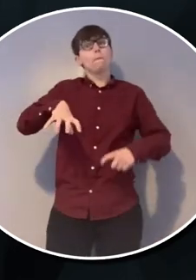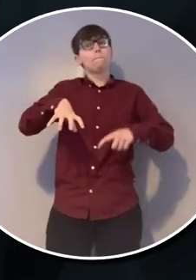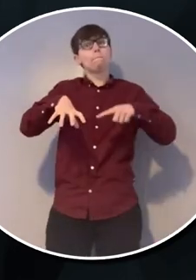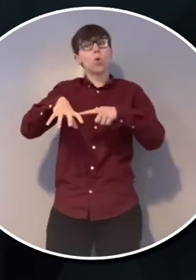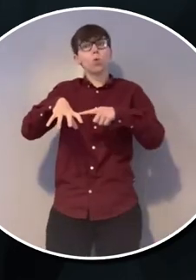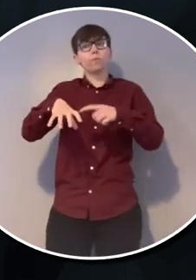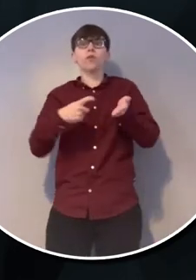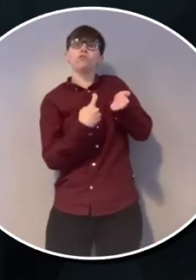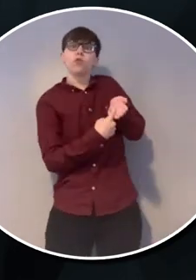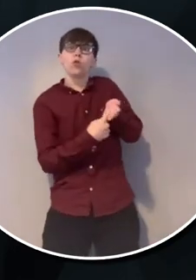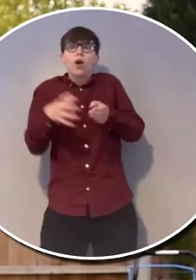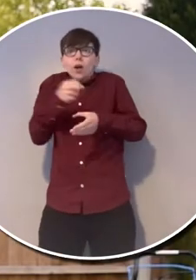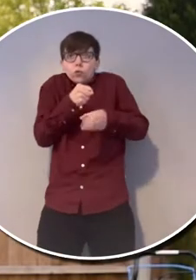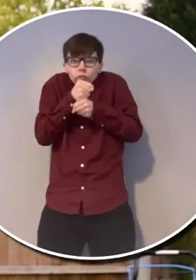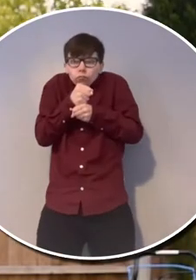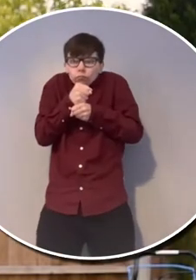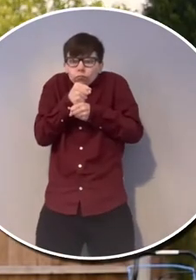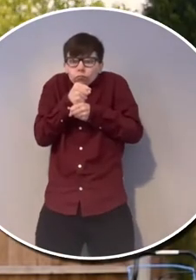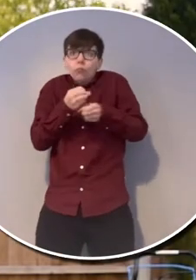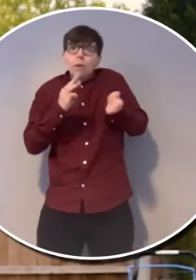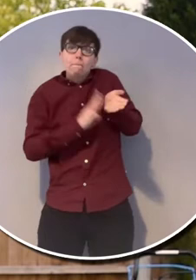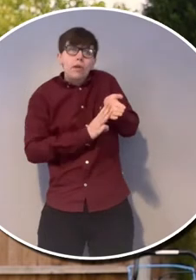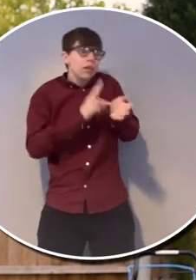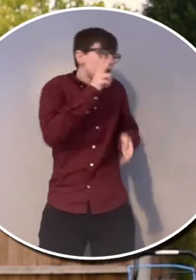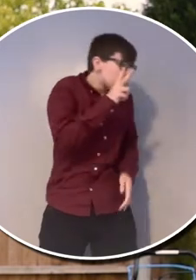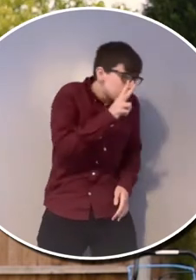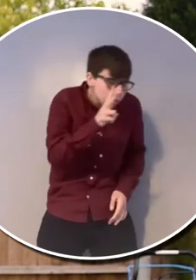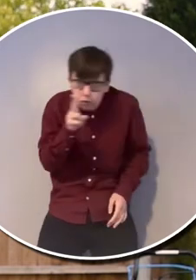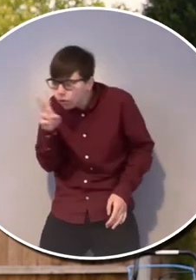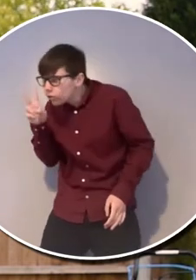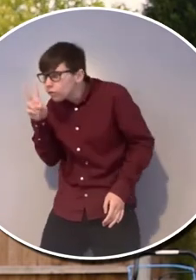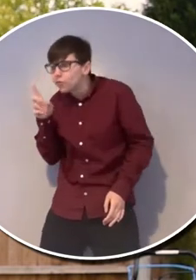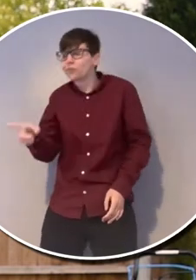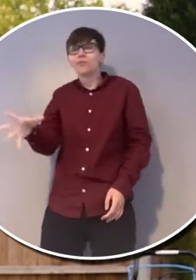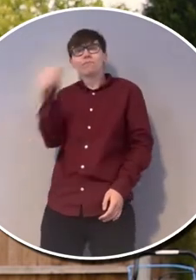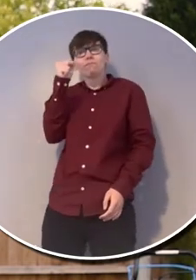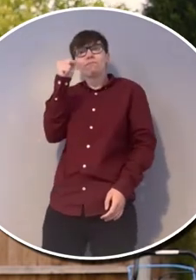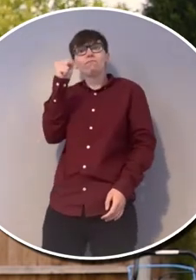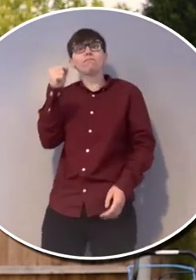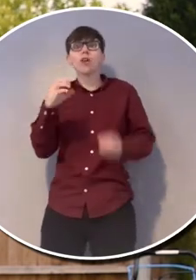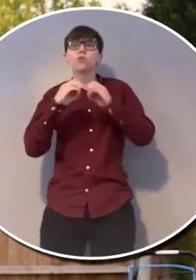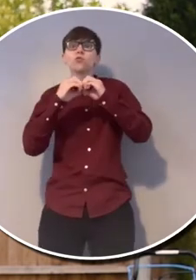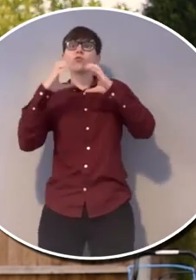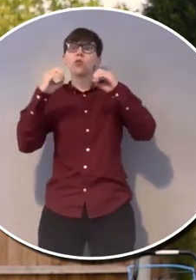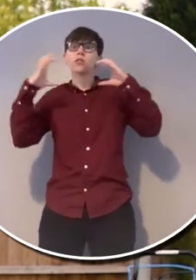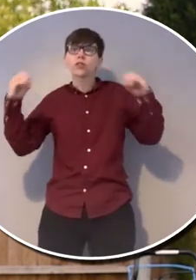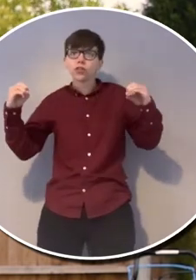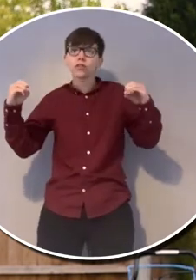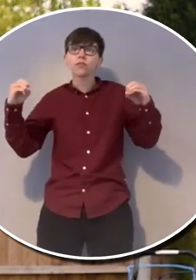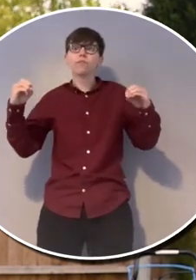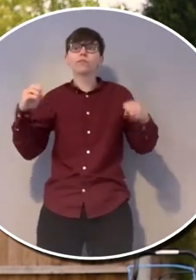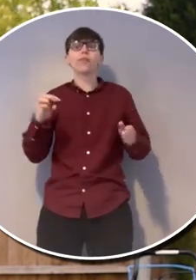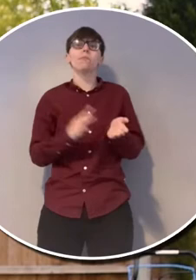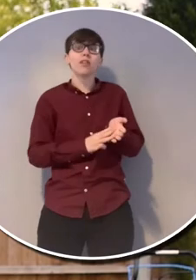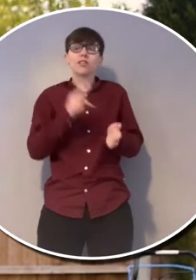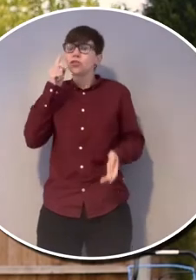won't hurt your poorly paw. So Rollo held on tight. And Maggie had a quick look round and she found